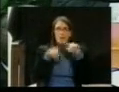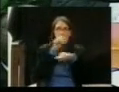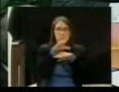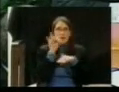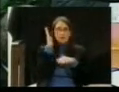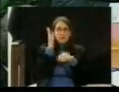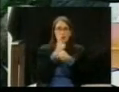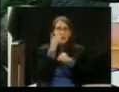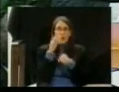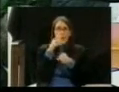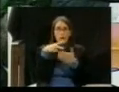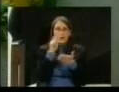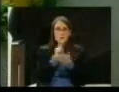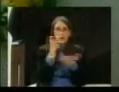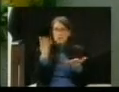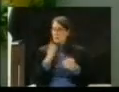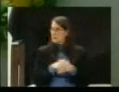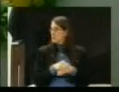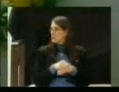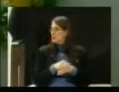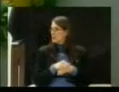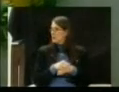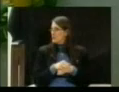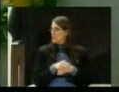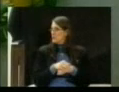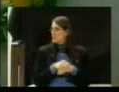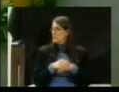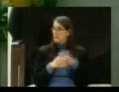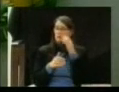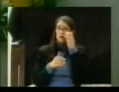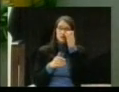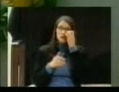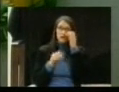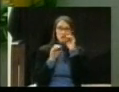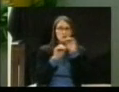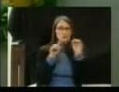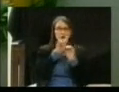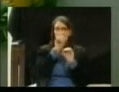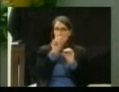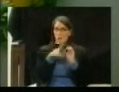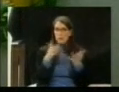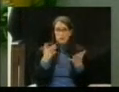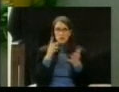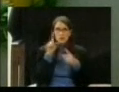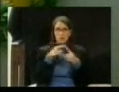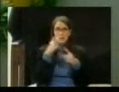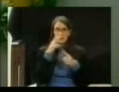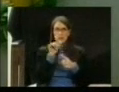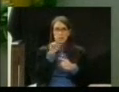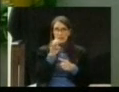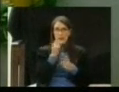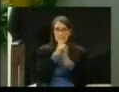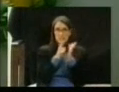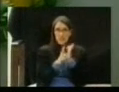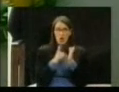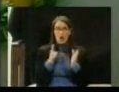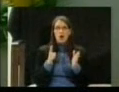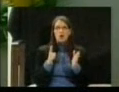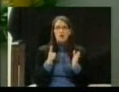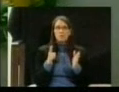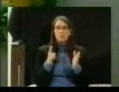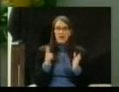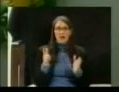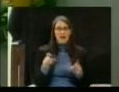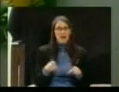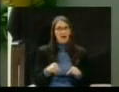There's no question that when you look at case law, violations of the Sunshine Law, the remedy is for a redo, and there are many instances